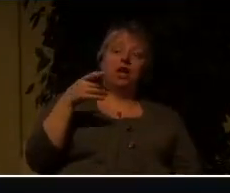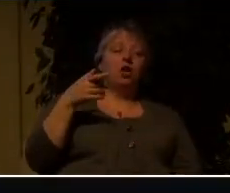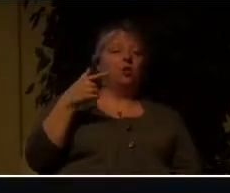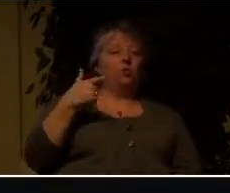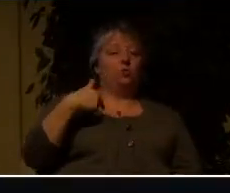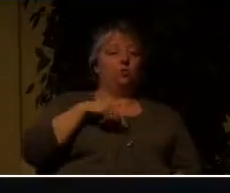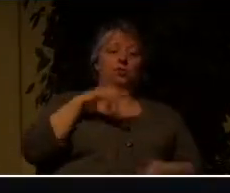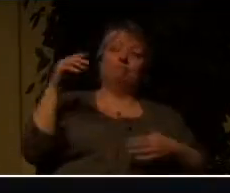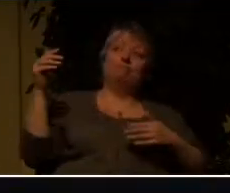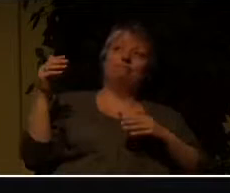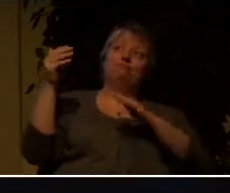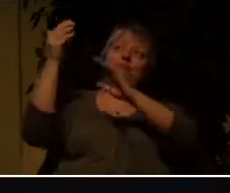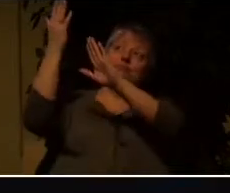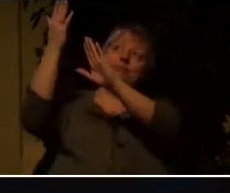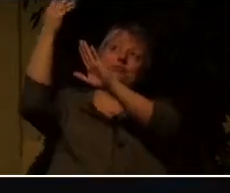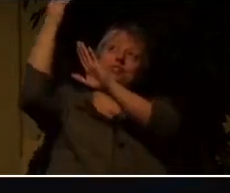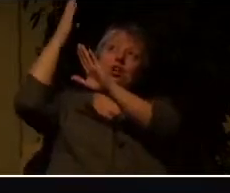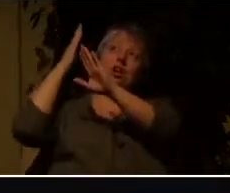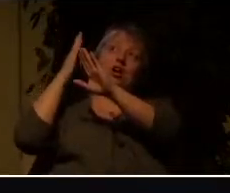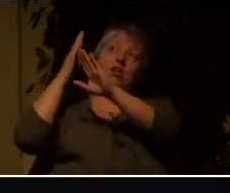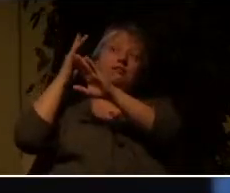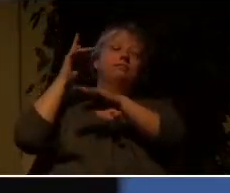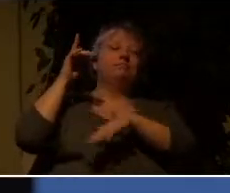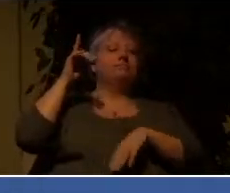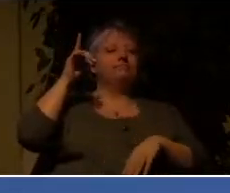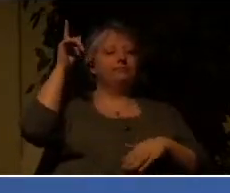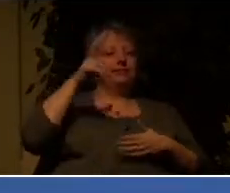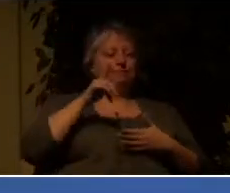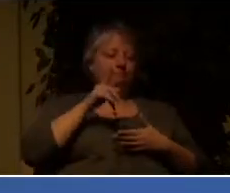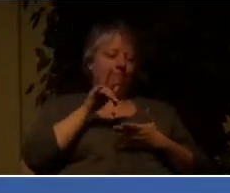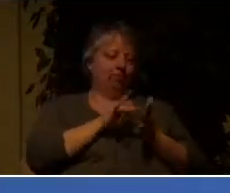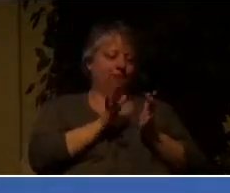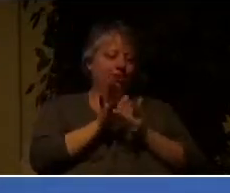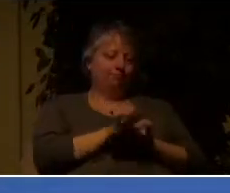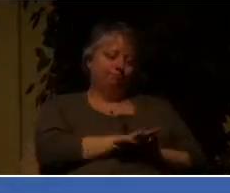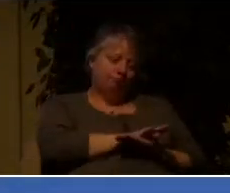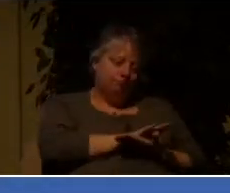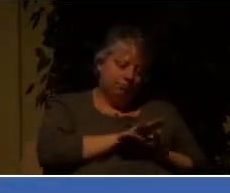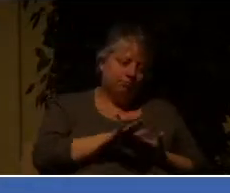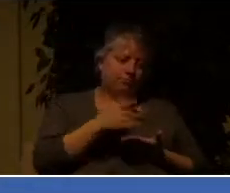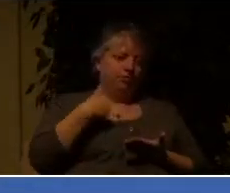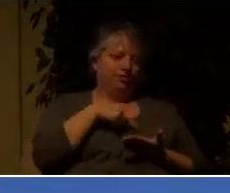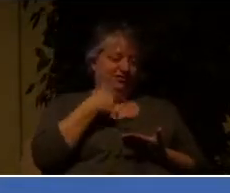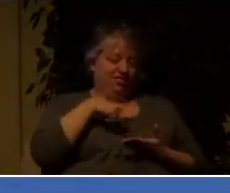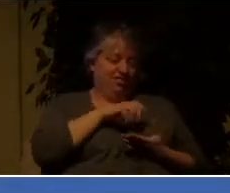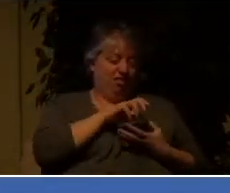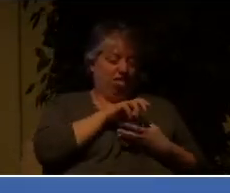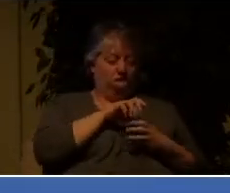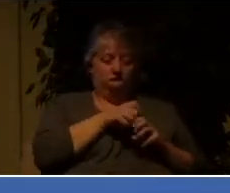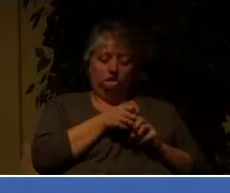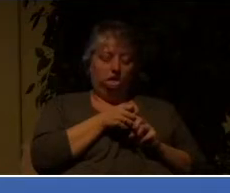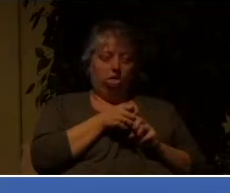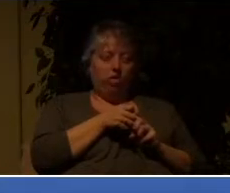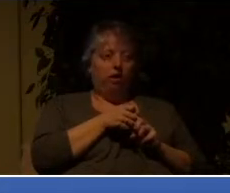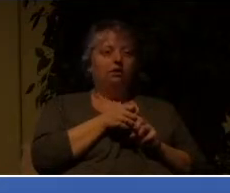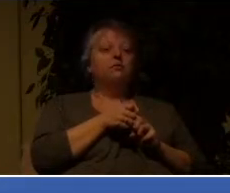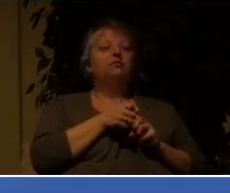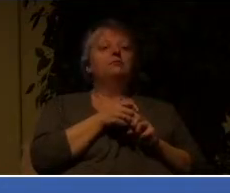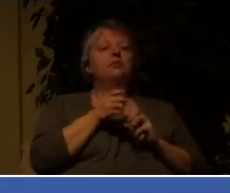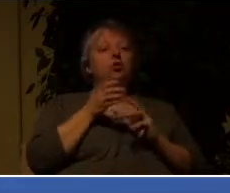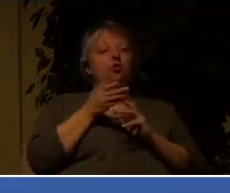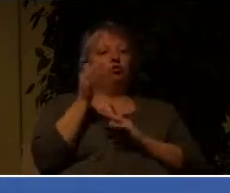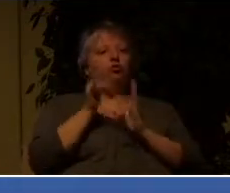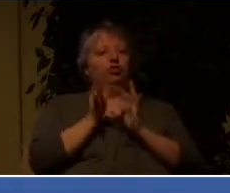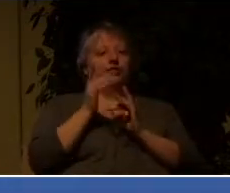before the presence of his glory with rejoicing. I'll tell you, God makes no mistakes. He knows better how you're put together than you do, and he knows